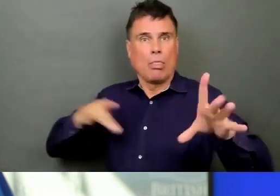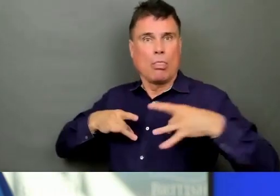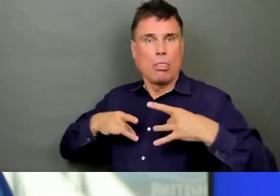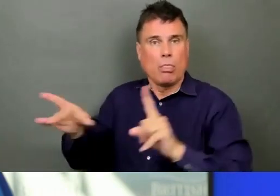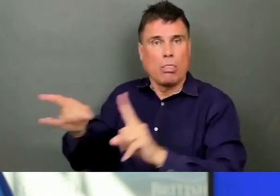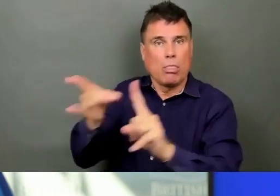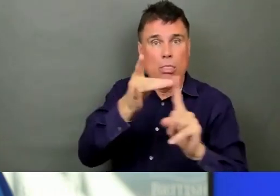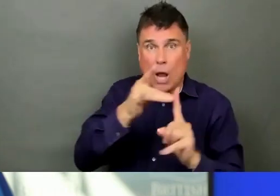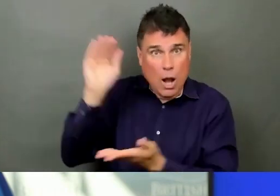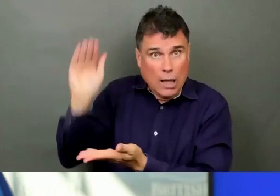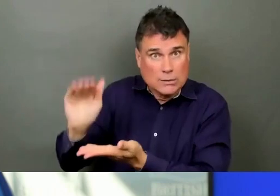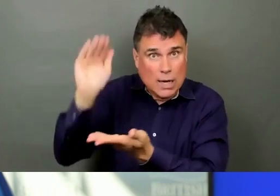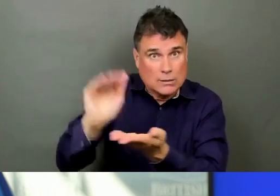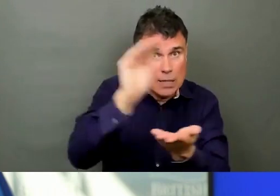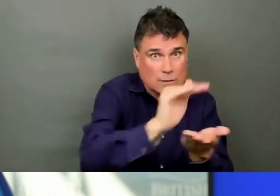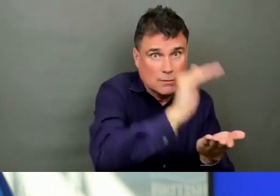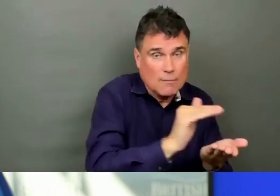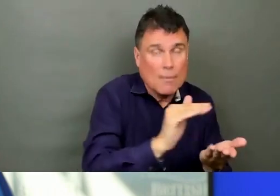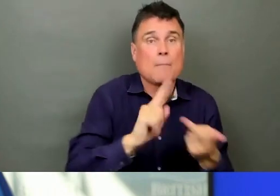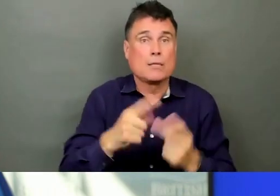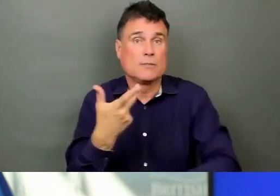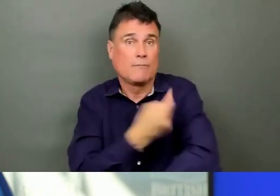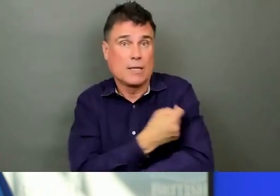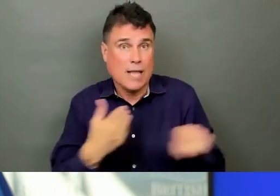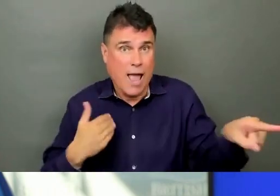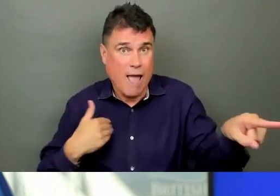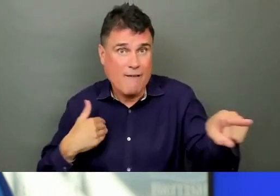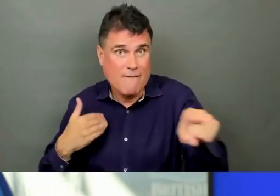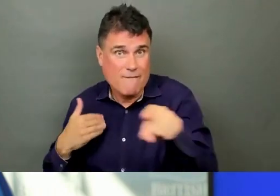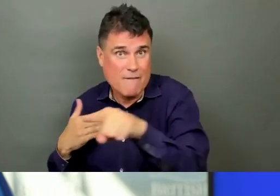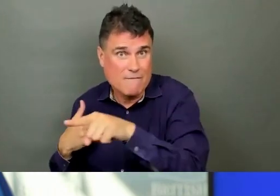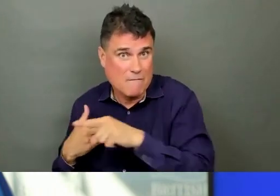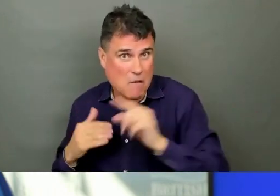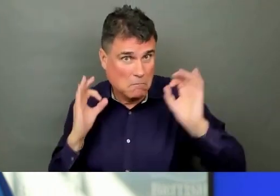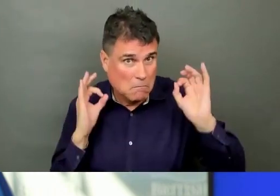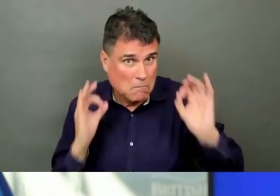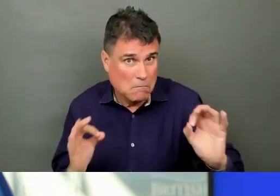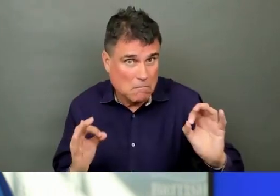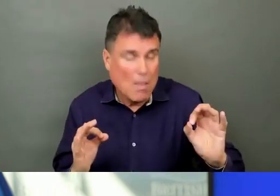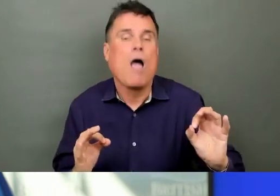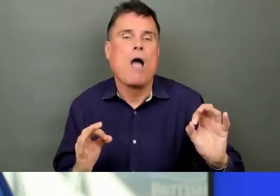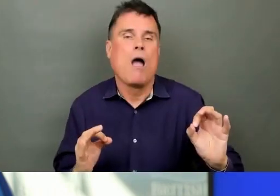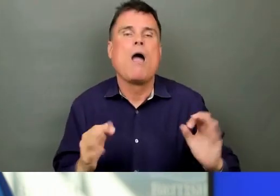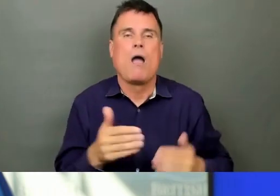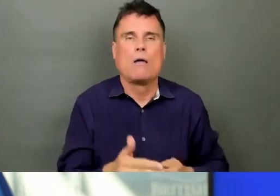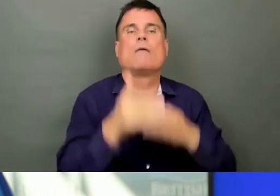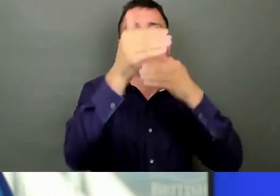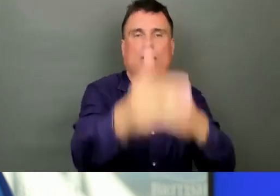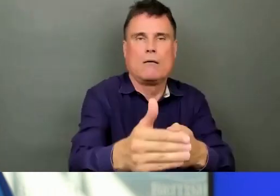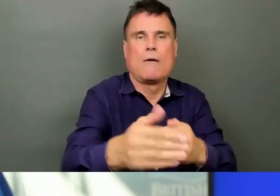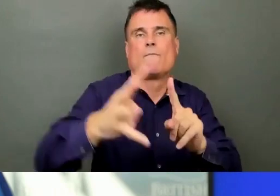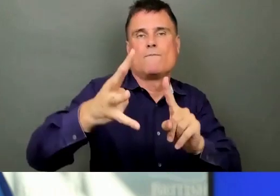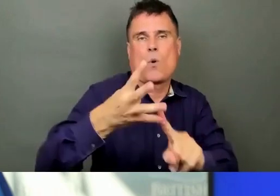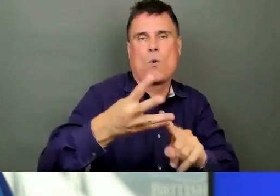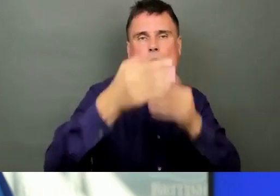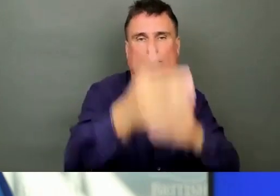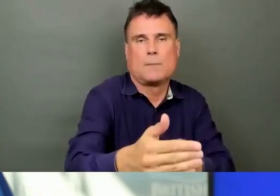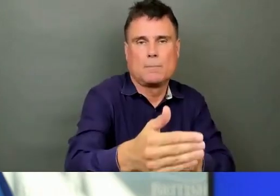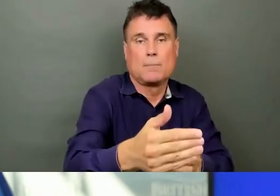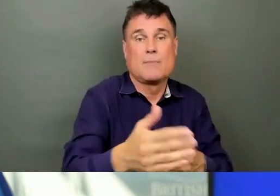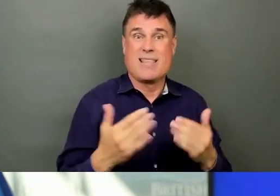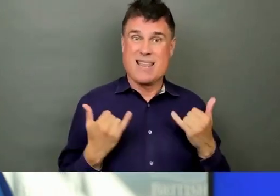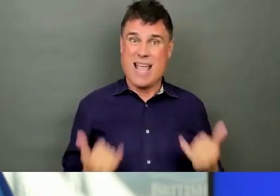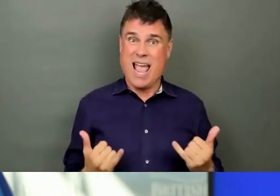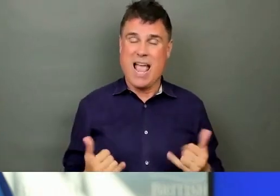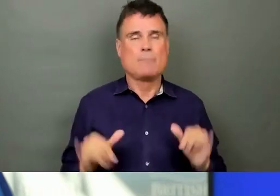3 and there's no plans to change from that. We're still on course to move to step 4. And of course the third part of that, public health